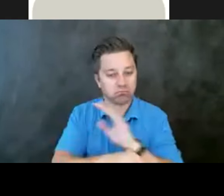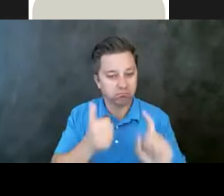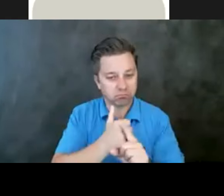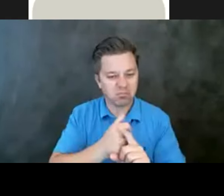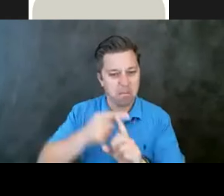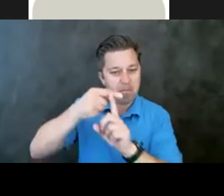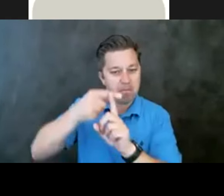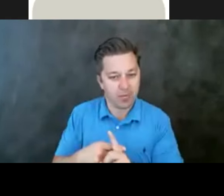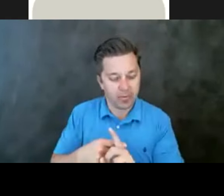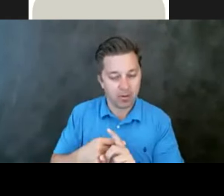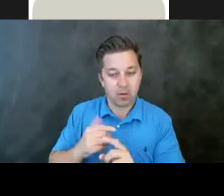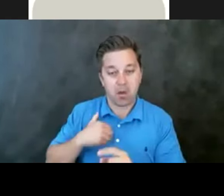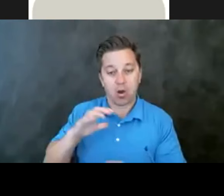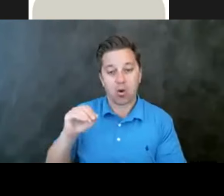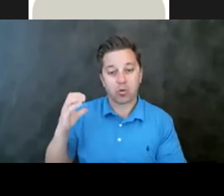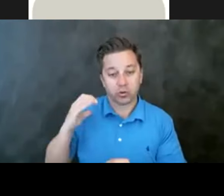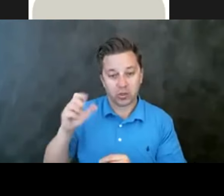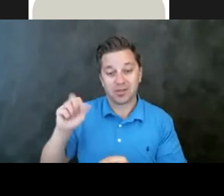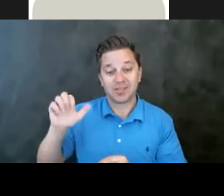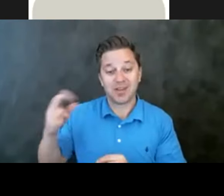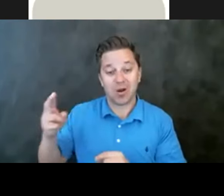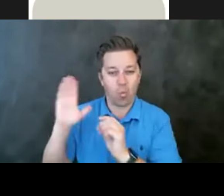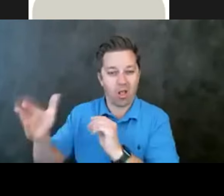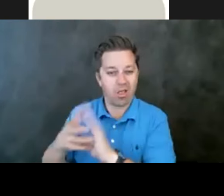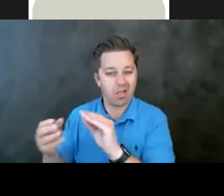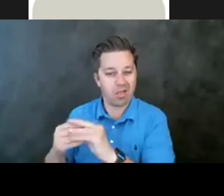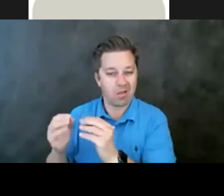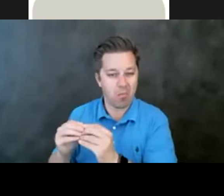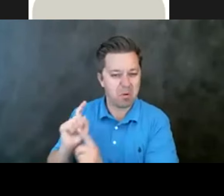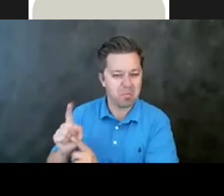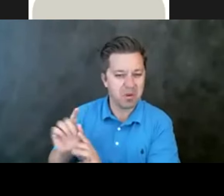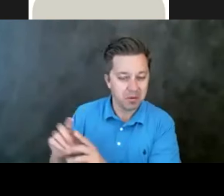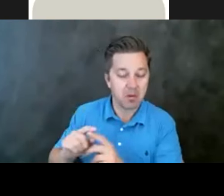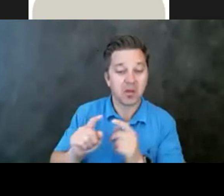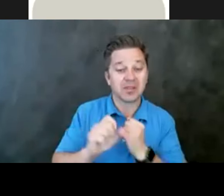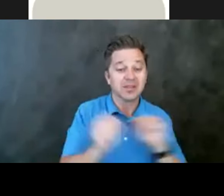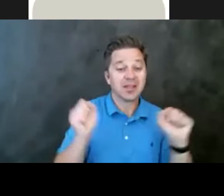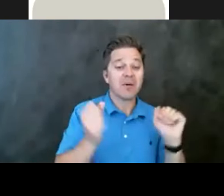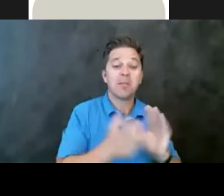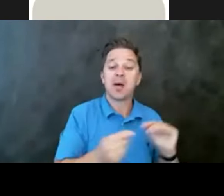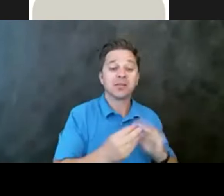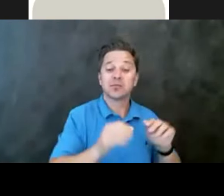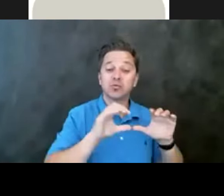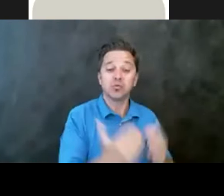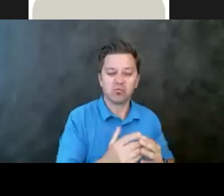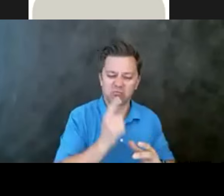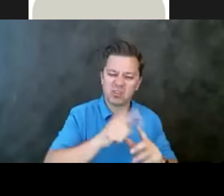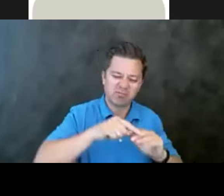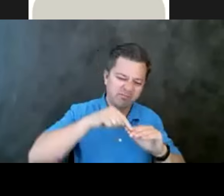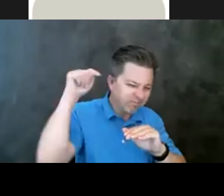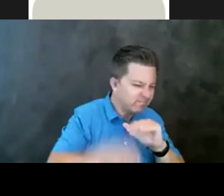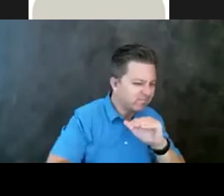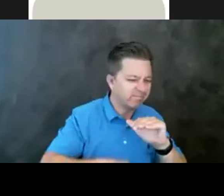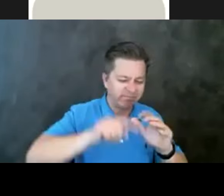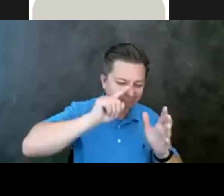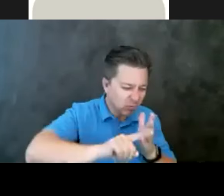my co-chair Sarah will be sharing about that here in a minute, but our safe messaging group really, um, did a deep dive into the research